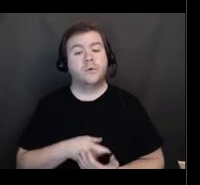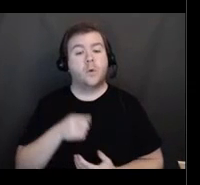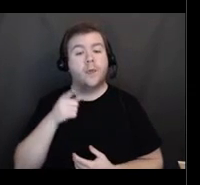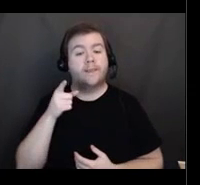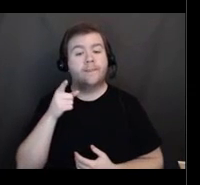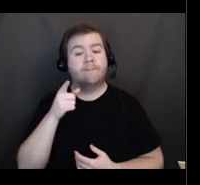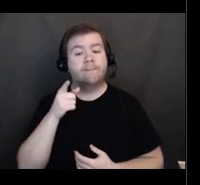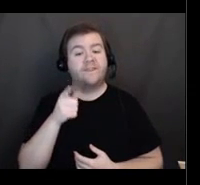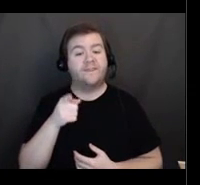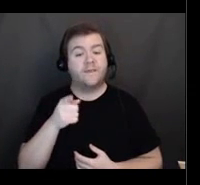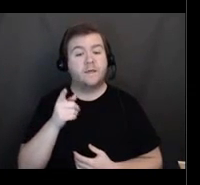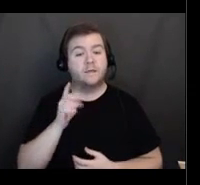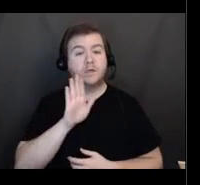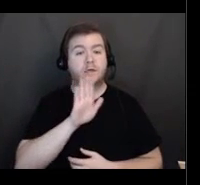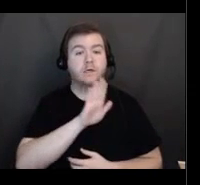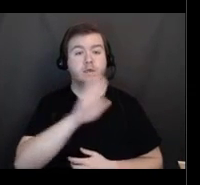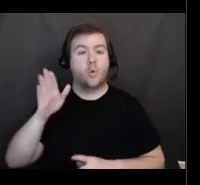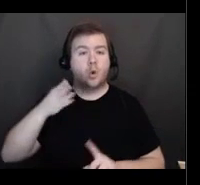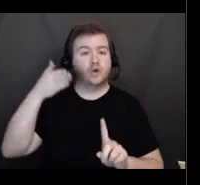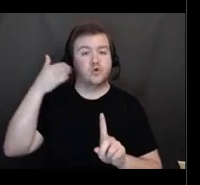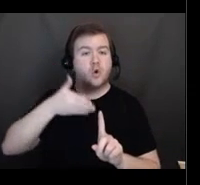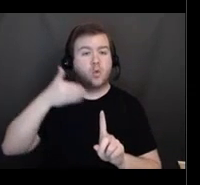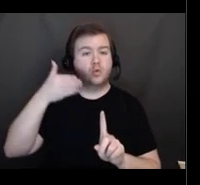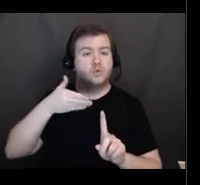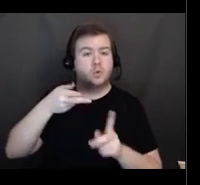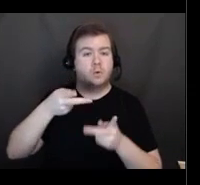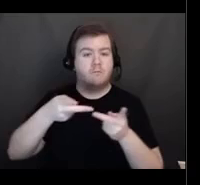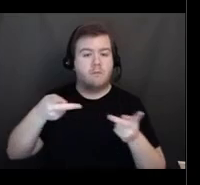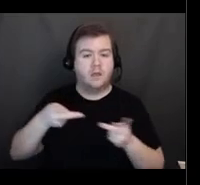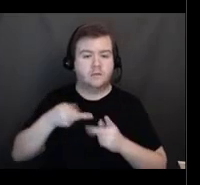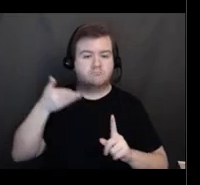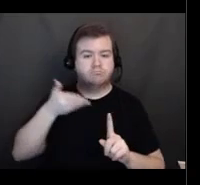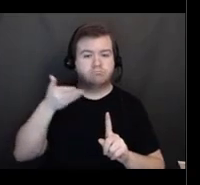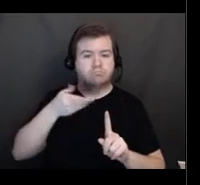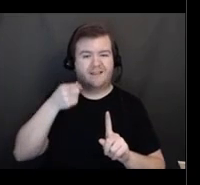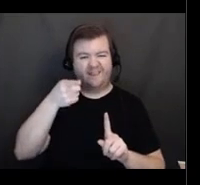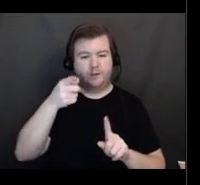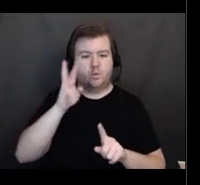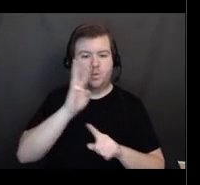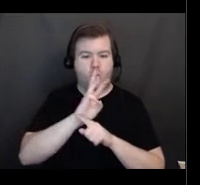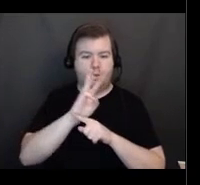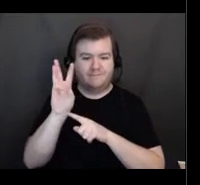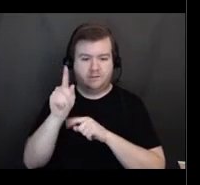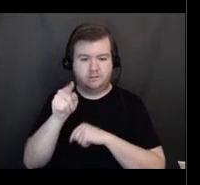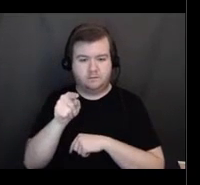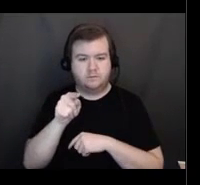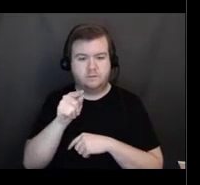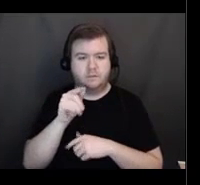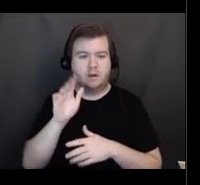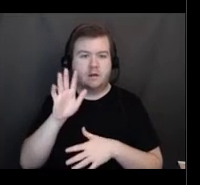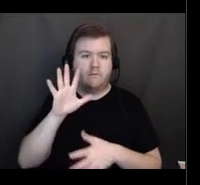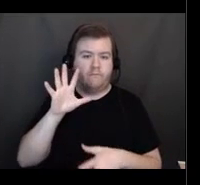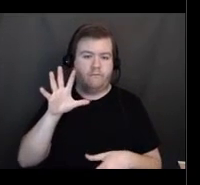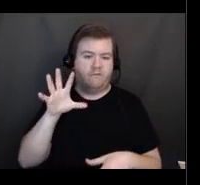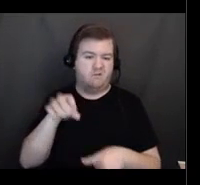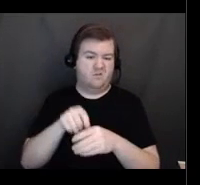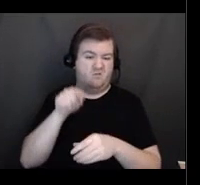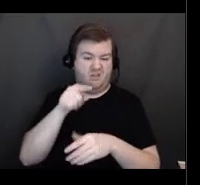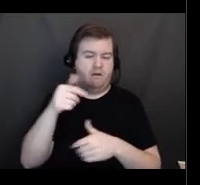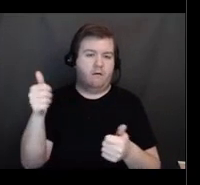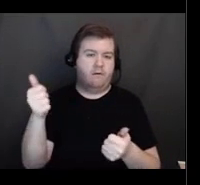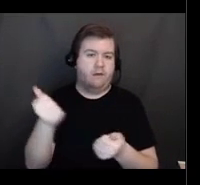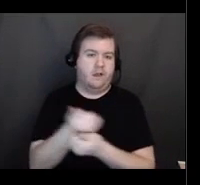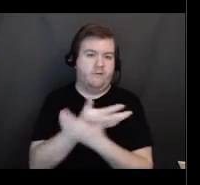be your go-to place. This is going to give you all the information that you need to